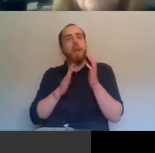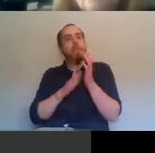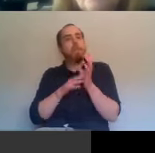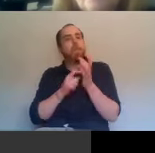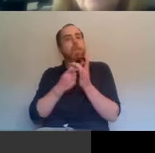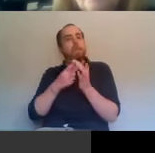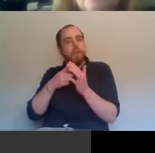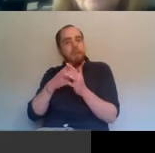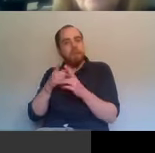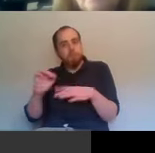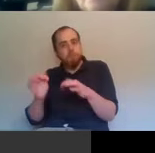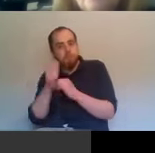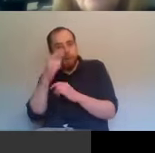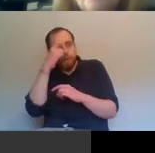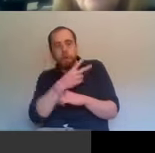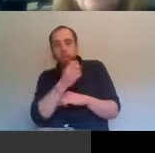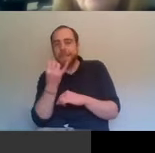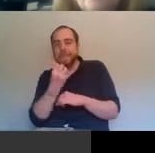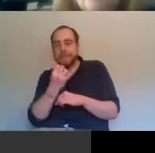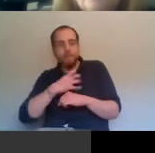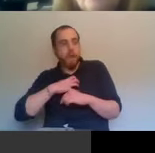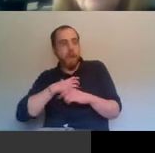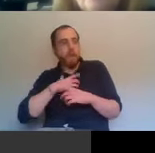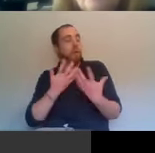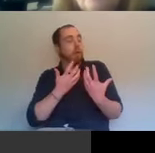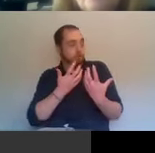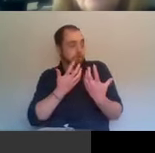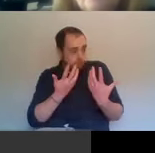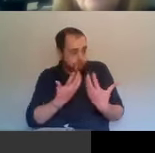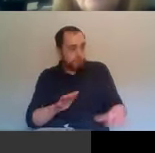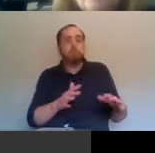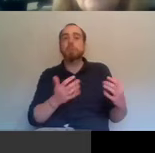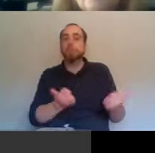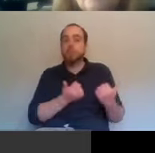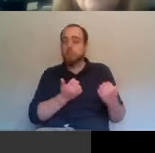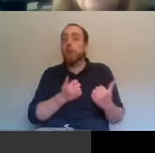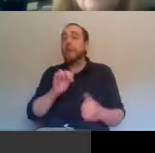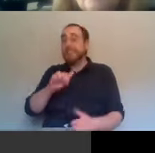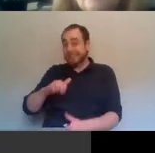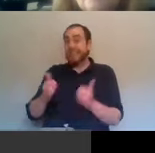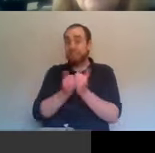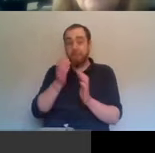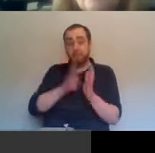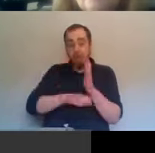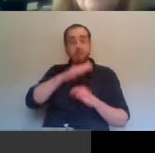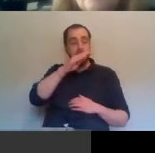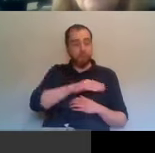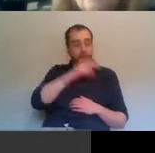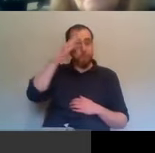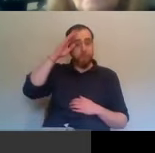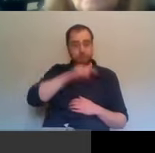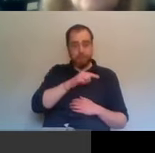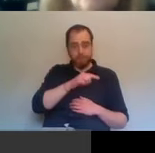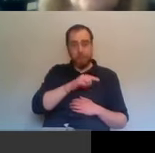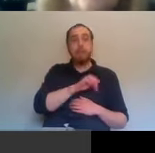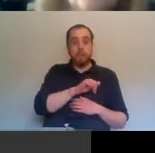have subsided now? Yes, I do from the Republic perspective. And I was glad there that Paul and Mary both brought in the